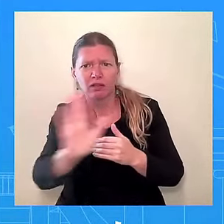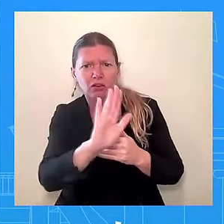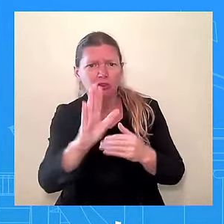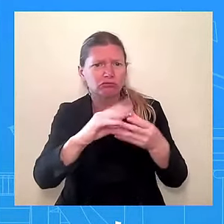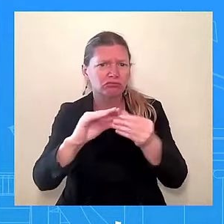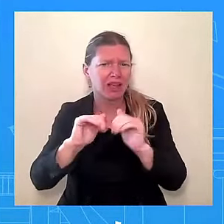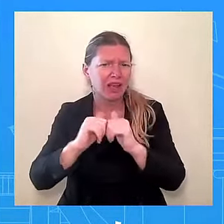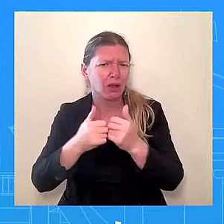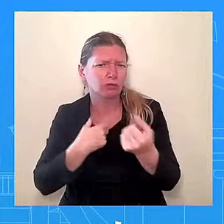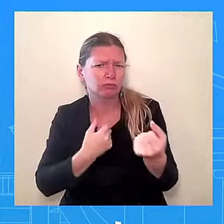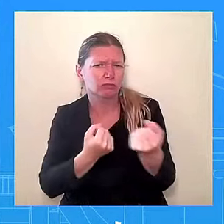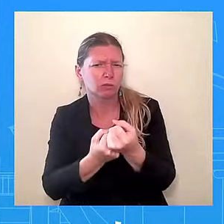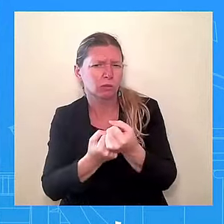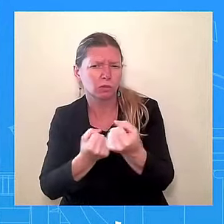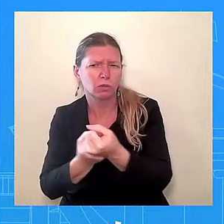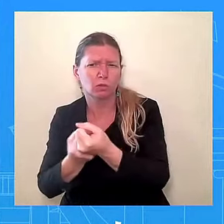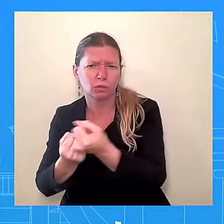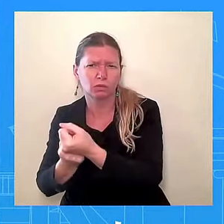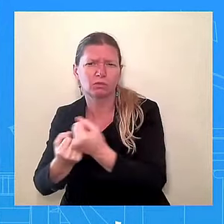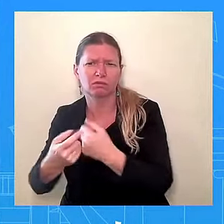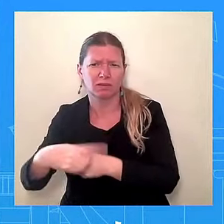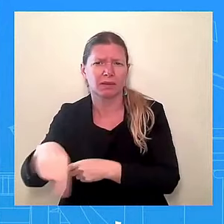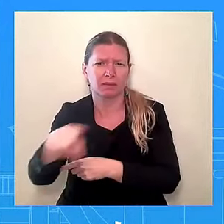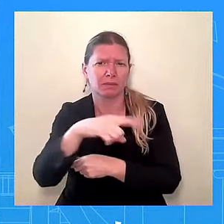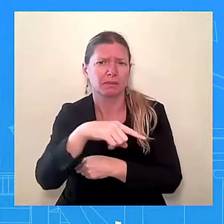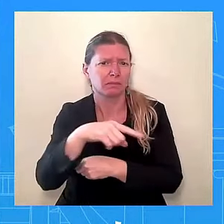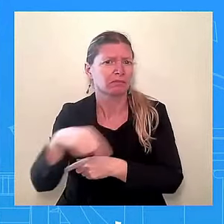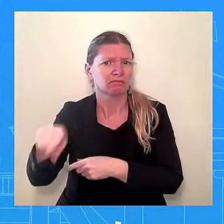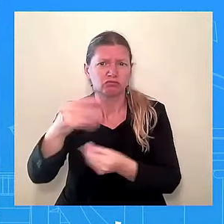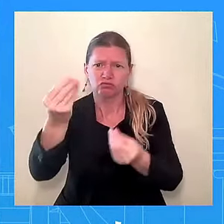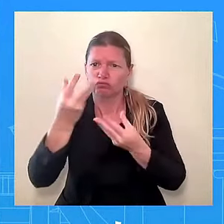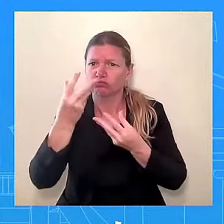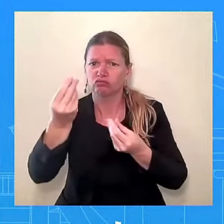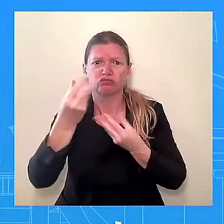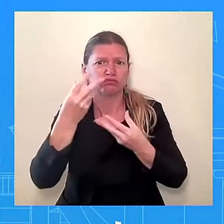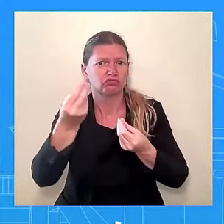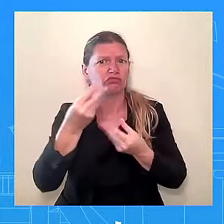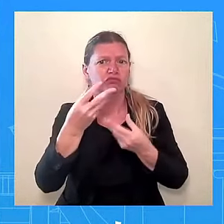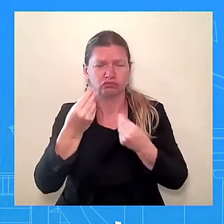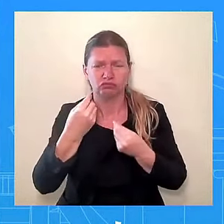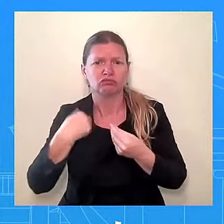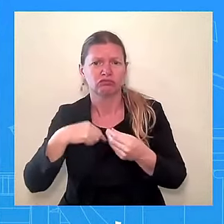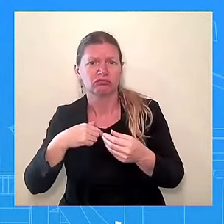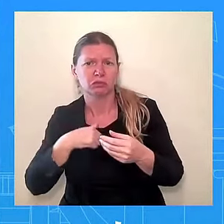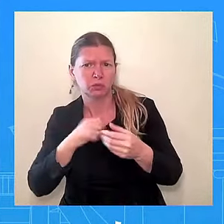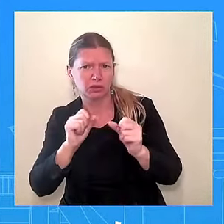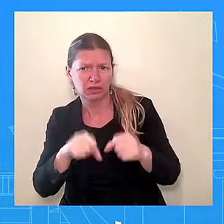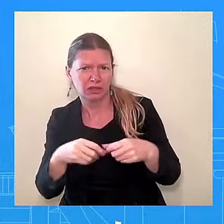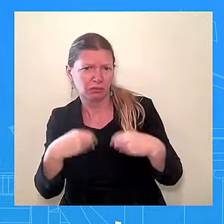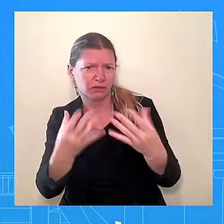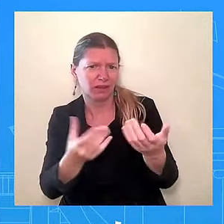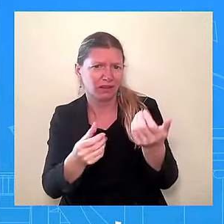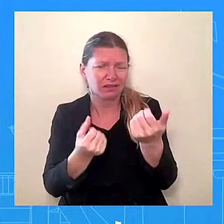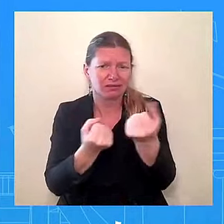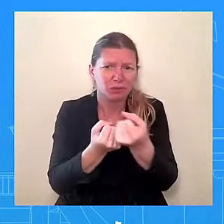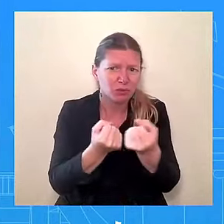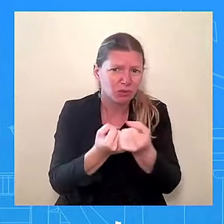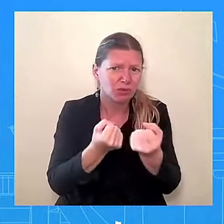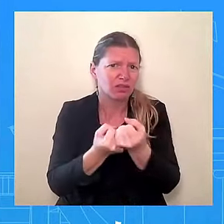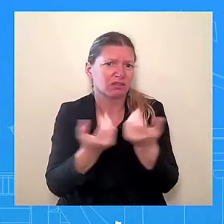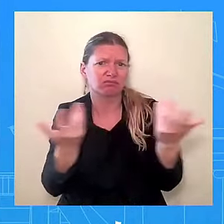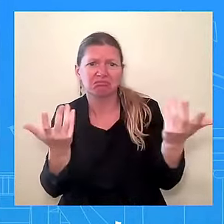helpful to us in how we continue to provide assistance and, you know, come up with